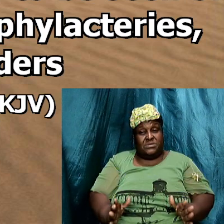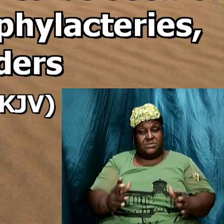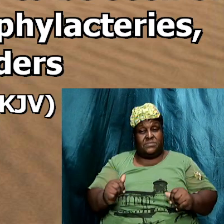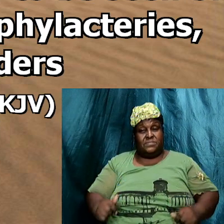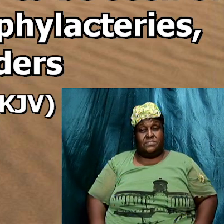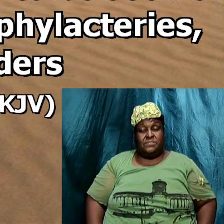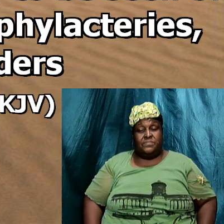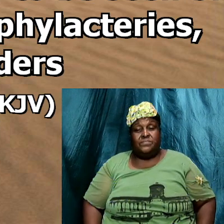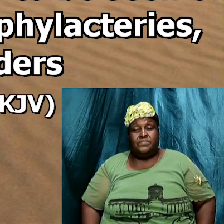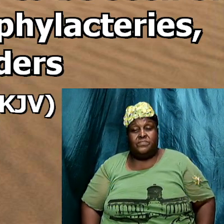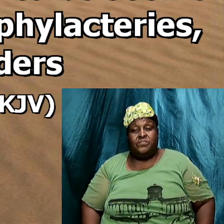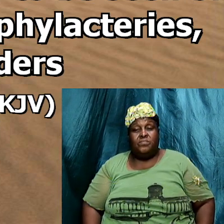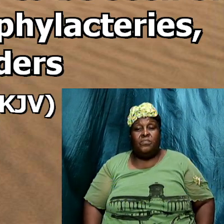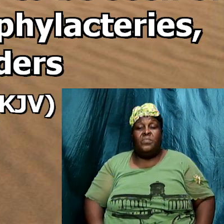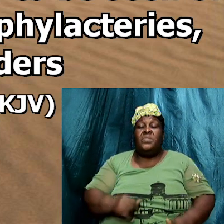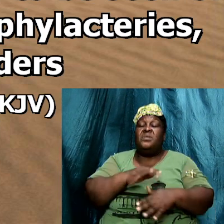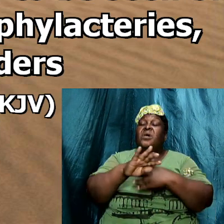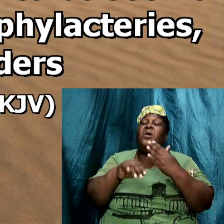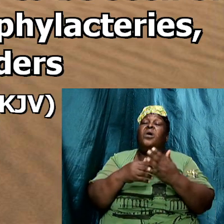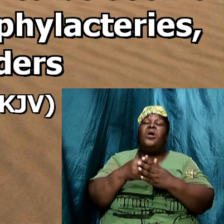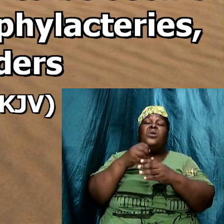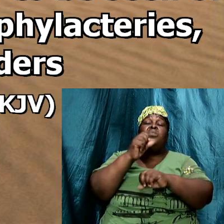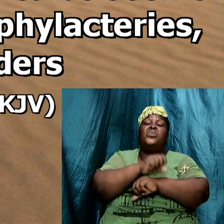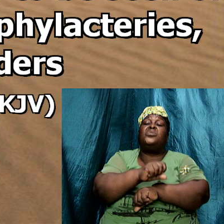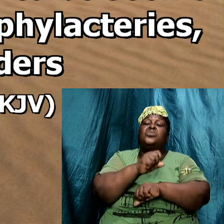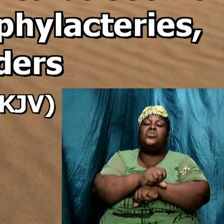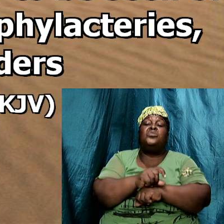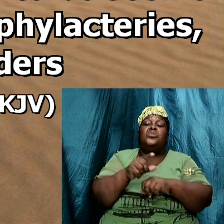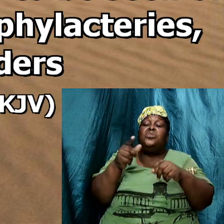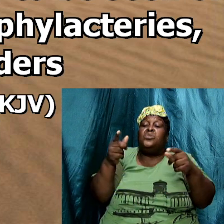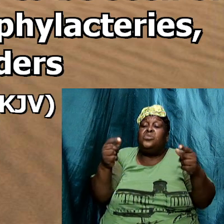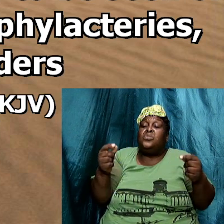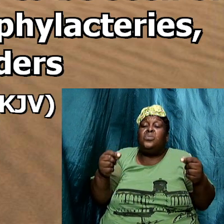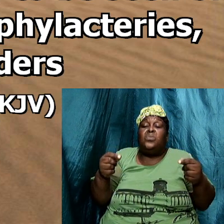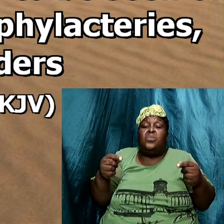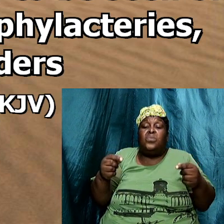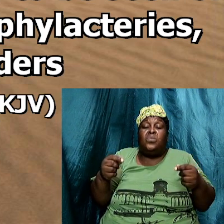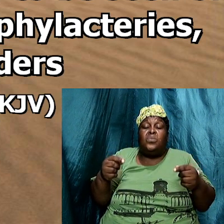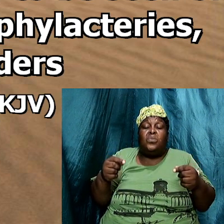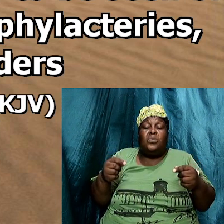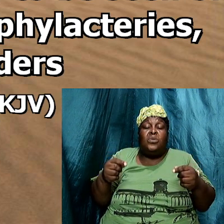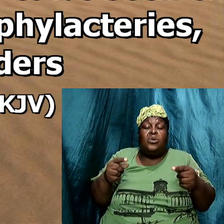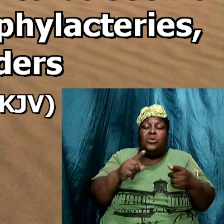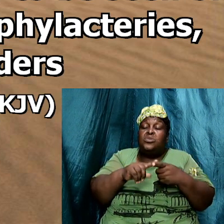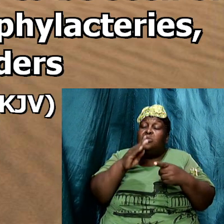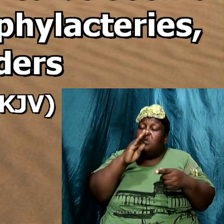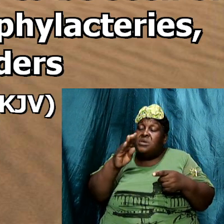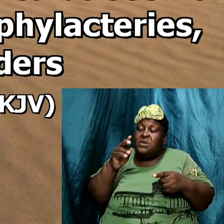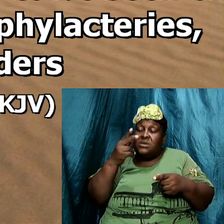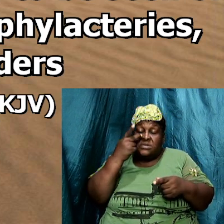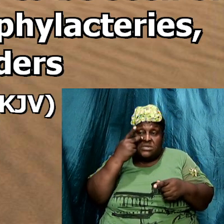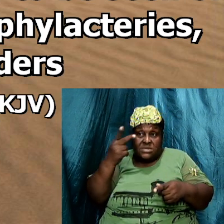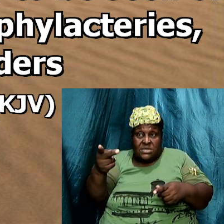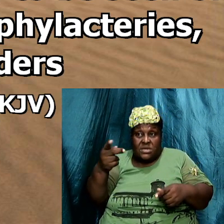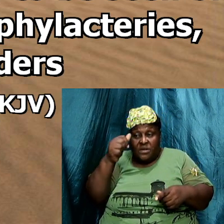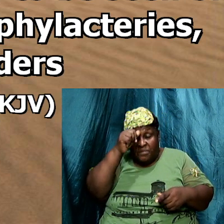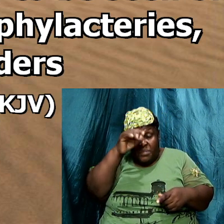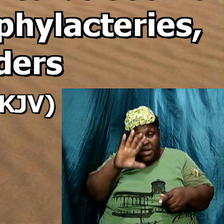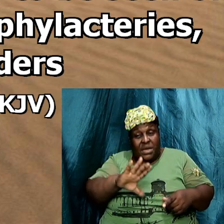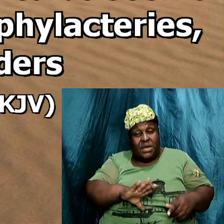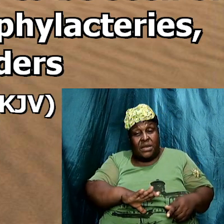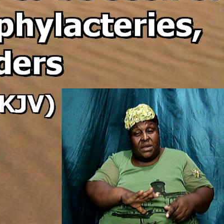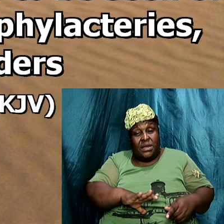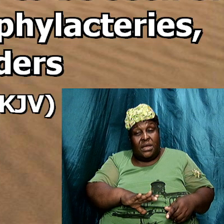But all their works They do for what To be seen of men They make